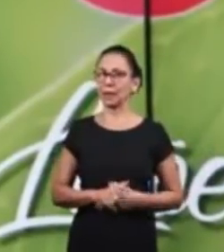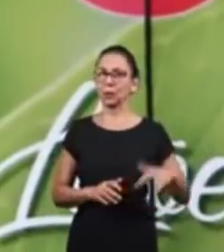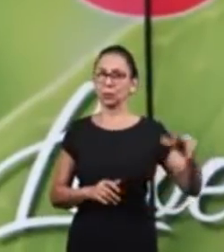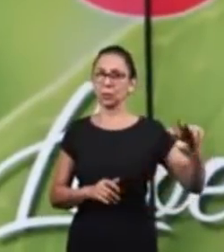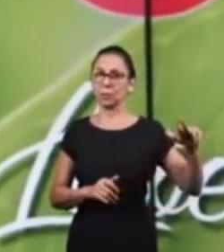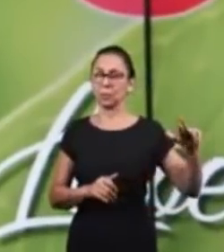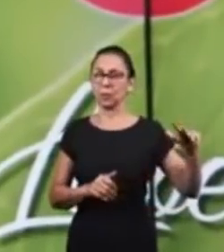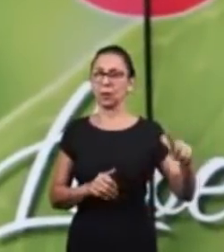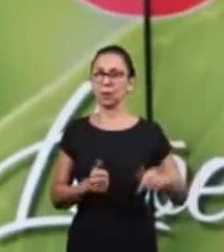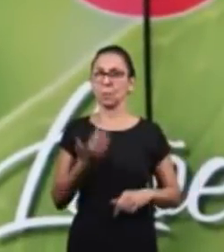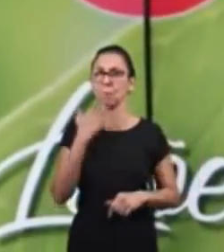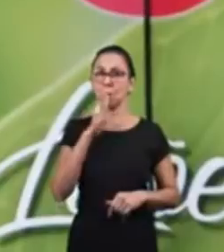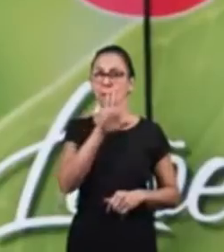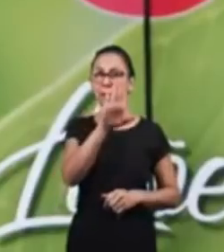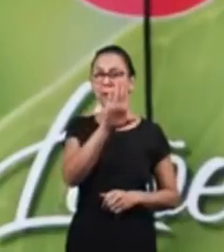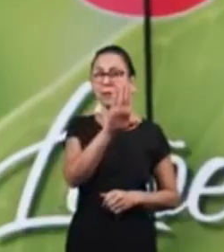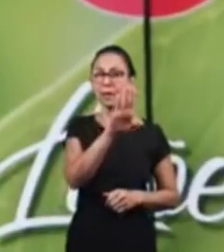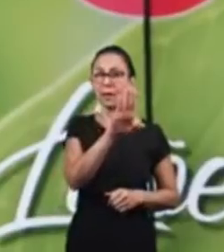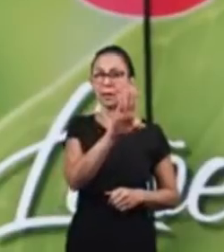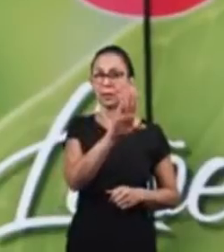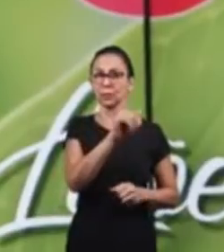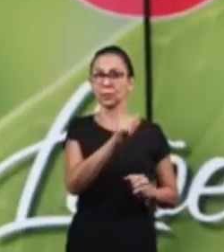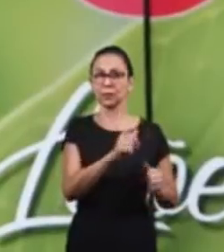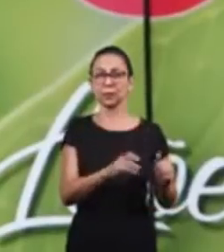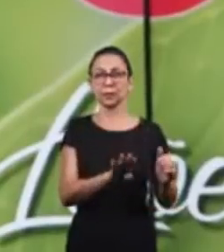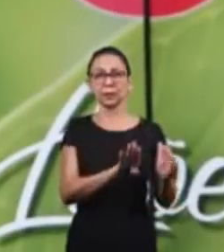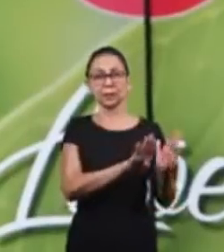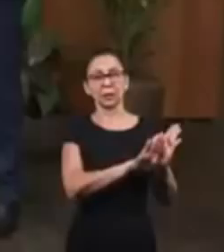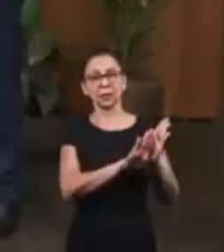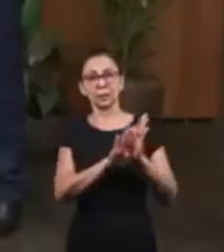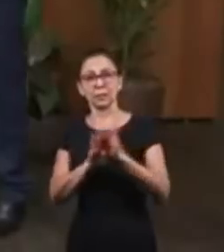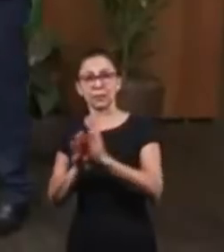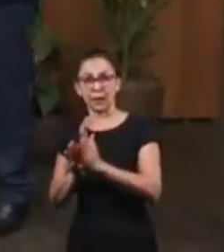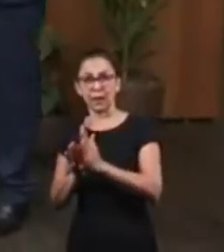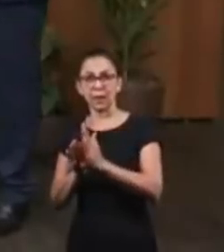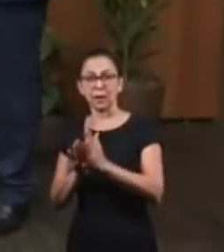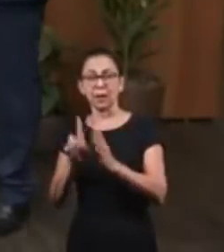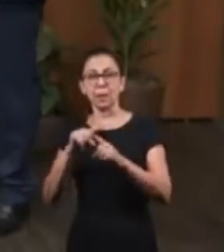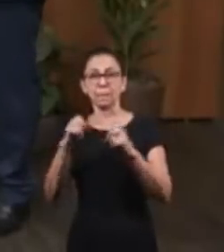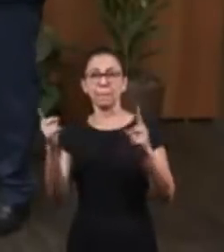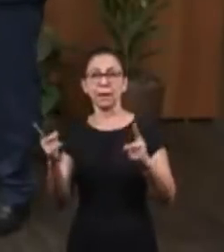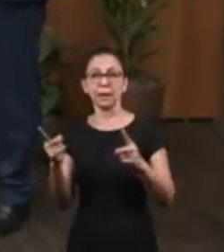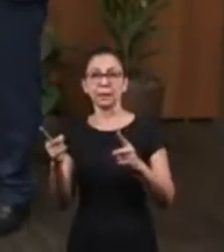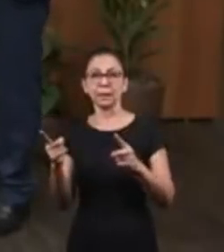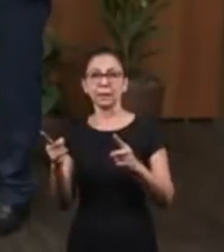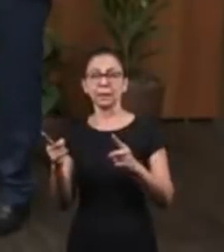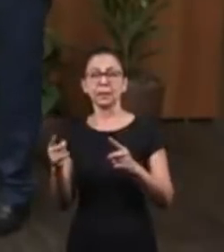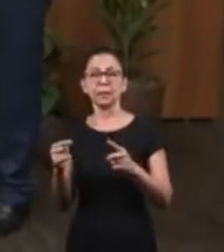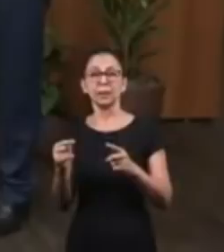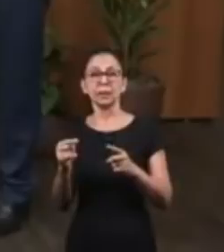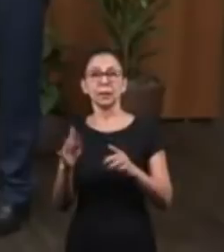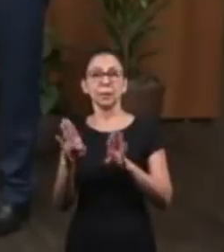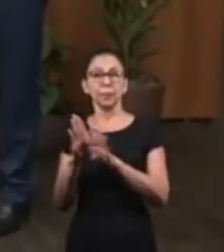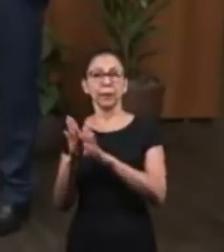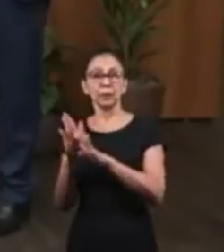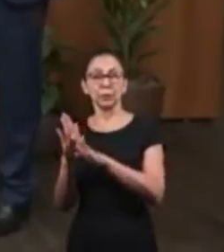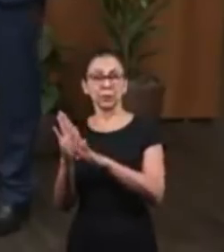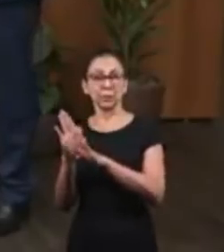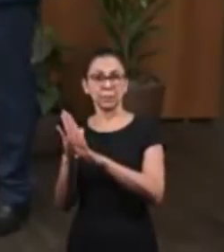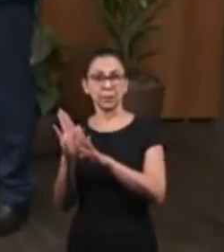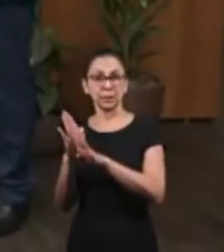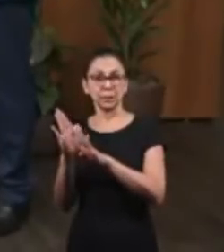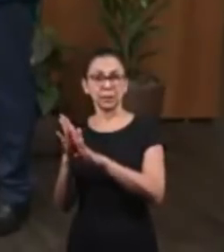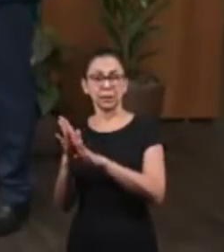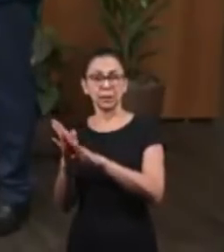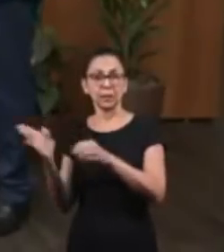Jacob's sons then promised him that they would bring Benjamin back and then their father allowed them to take him. What